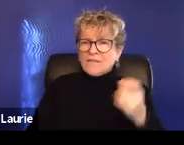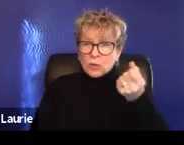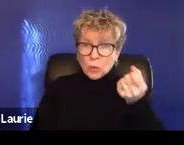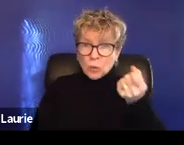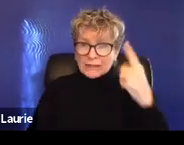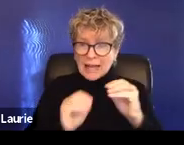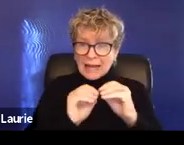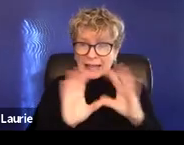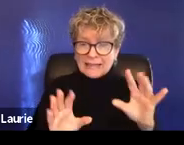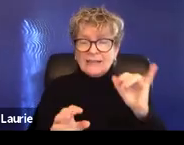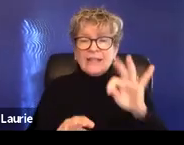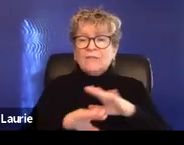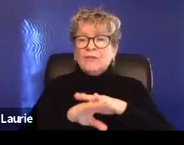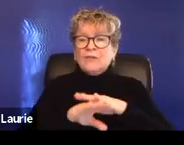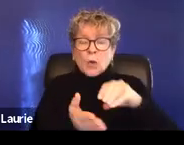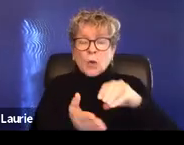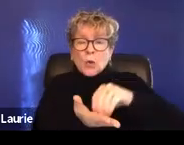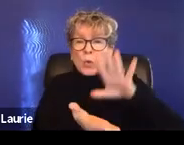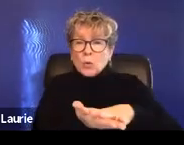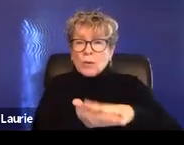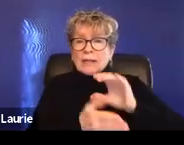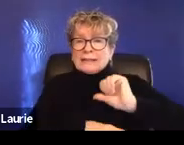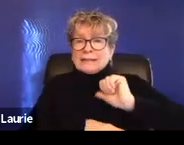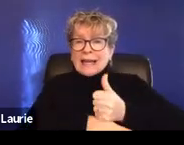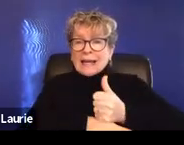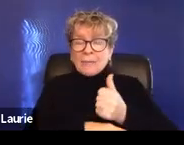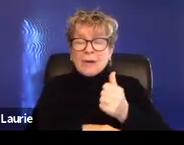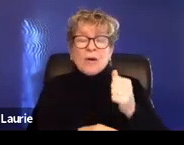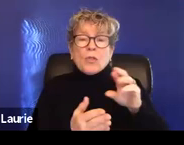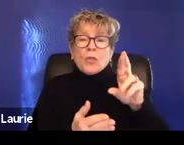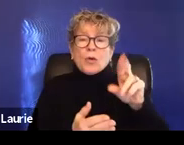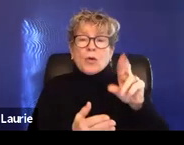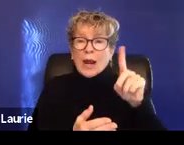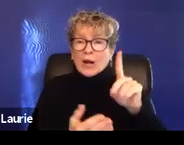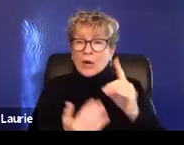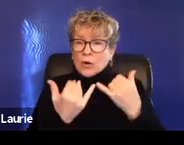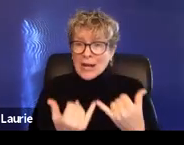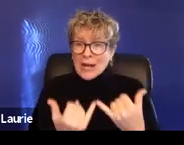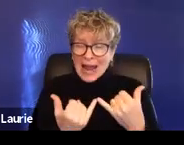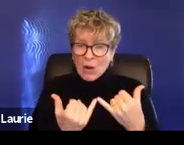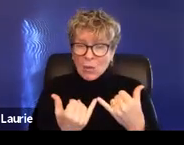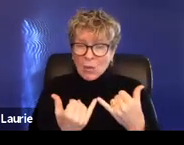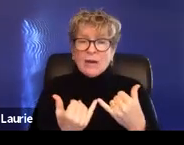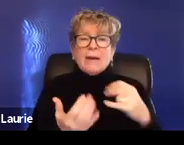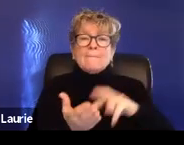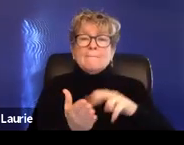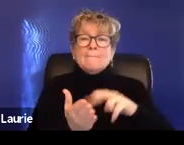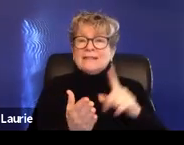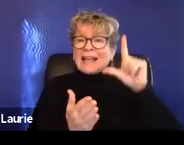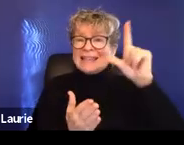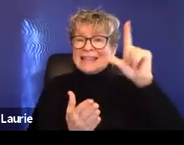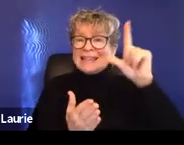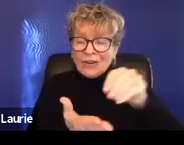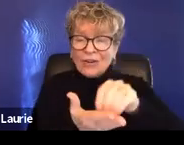not creating the record now, if you bring it up later on, the court may use that against you and say, well, I think you're